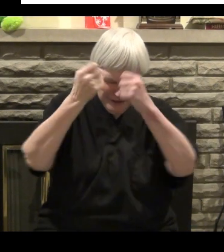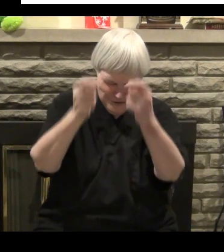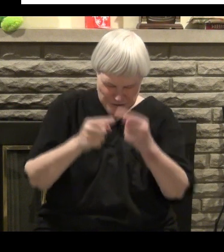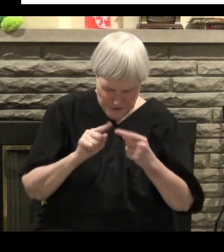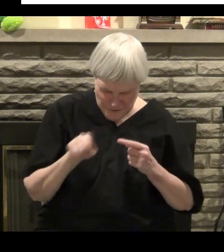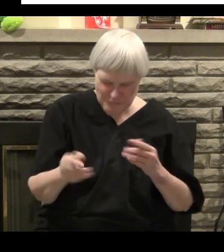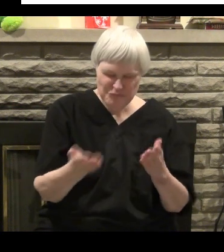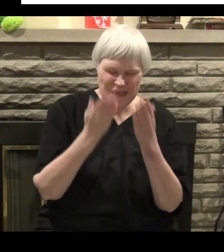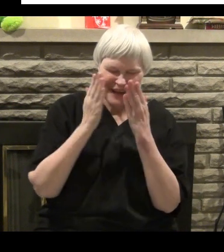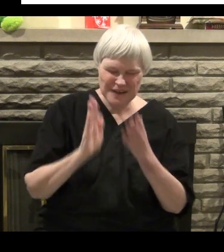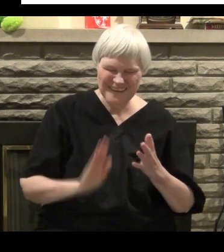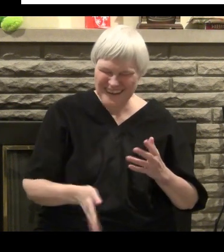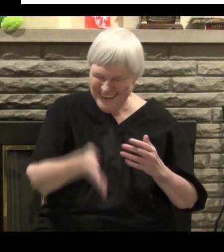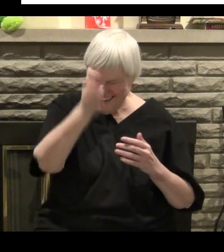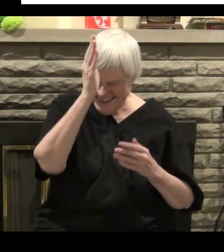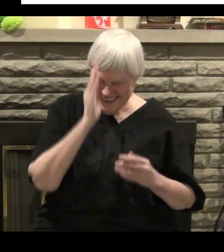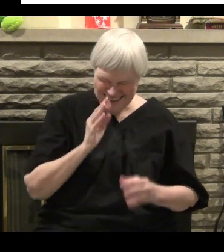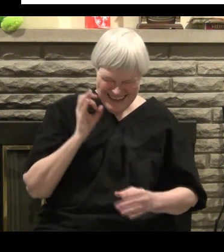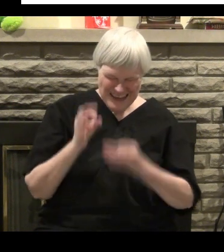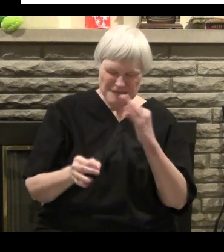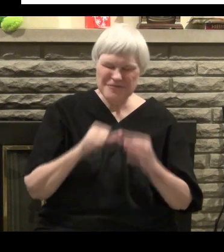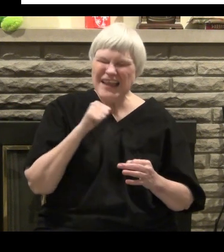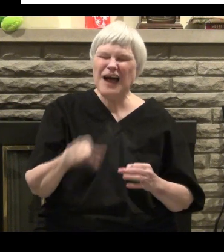burn grace. It's given to you.